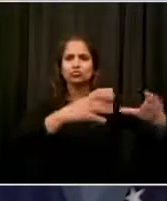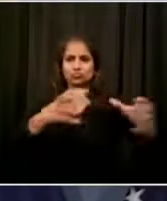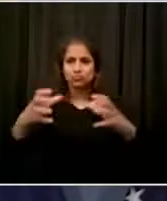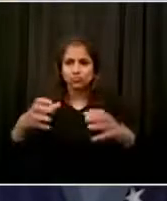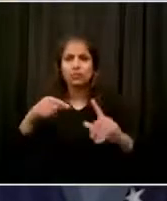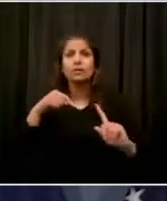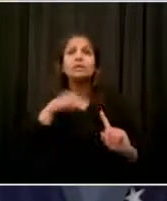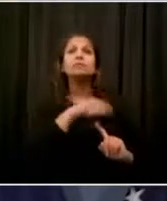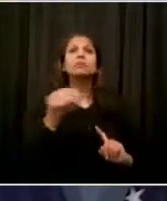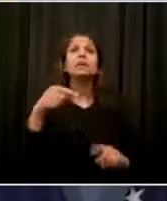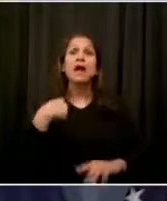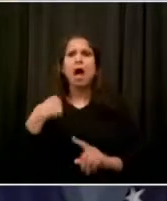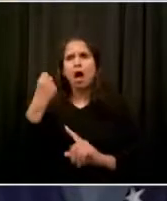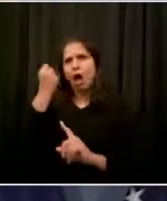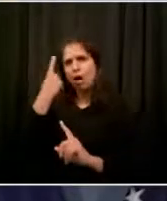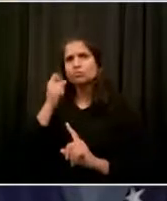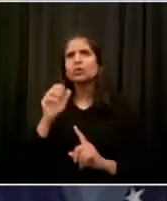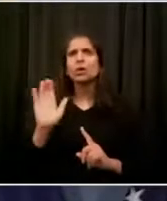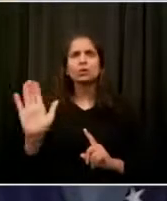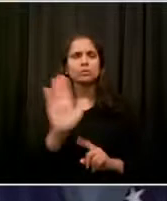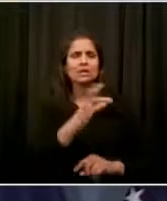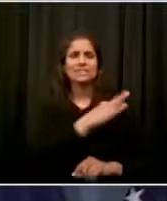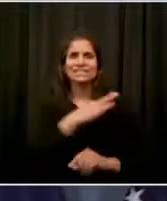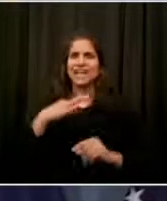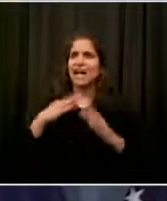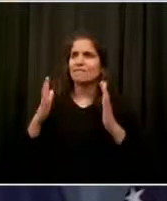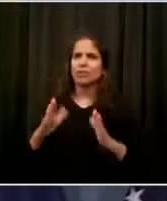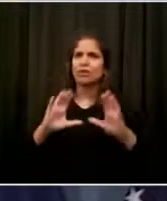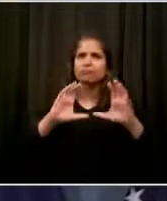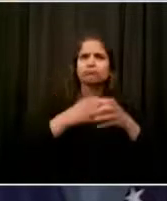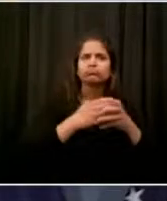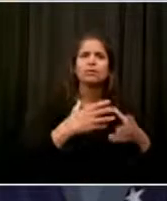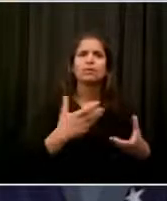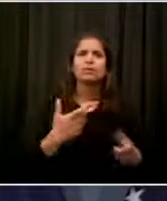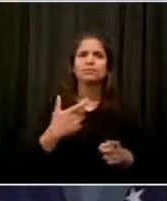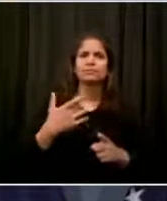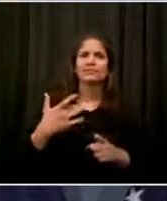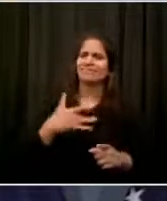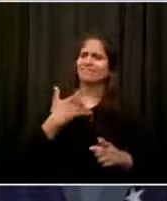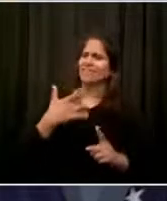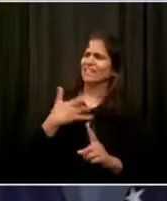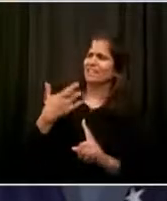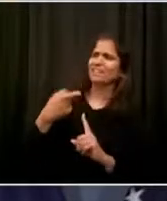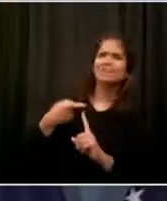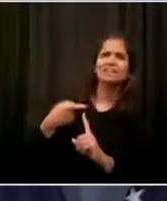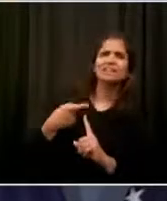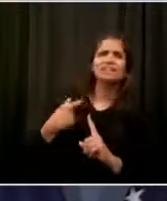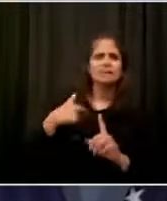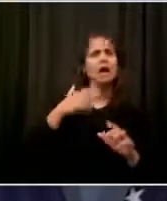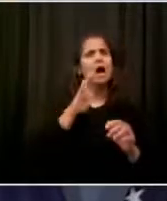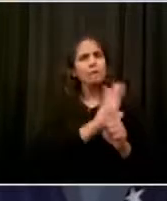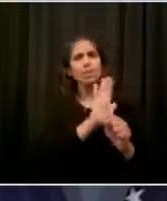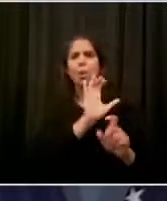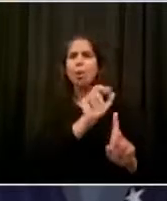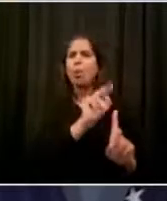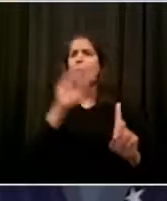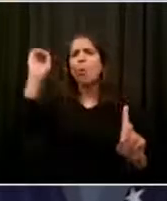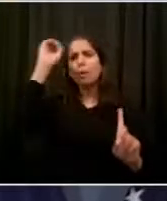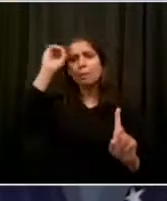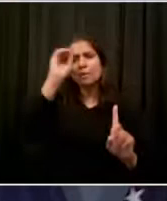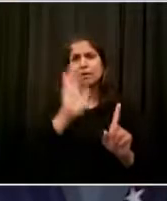they are speaking from their own honest view of things. And I respect everyone's choice.